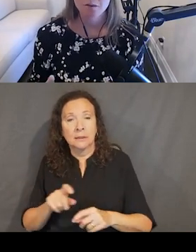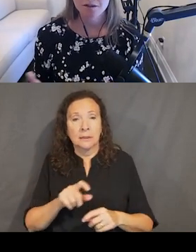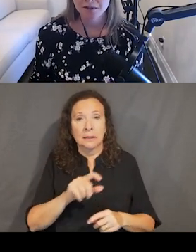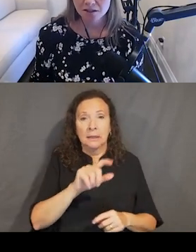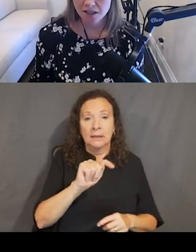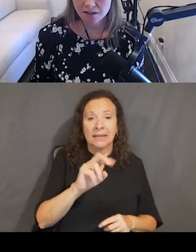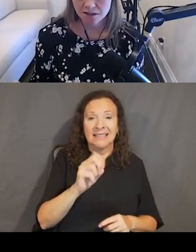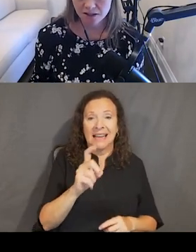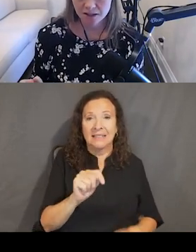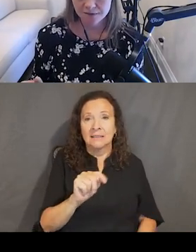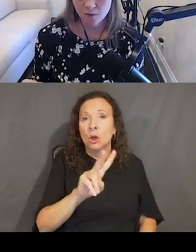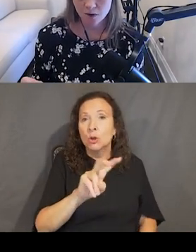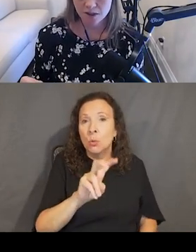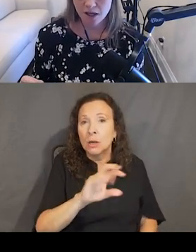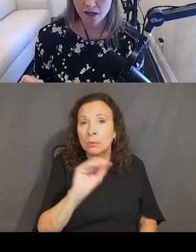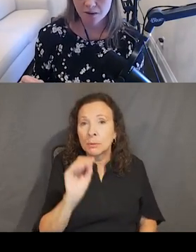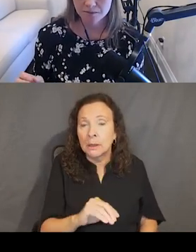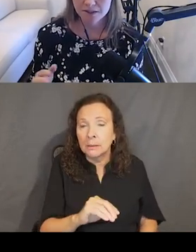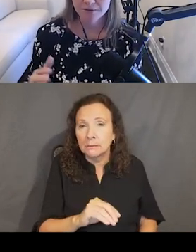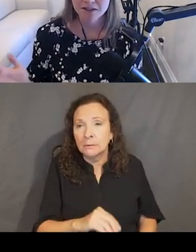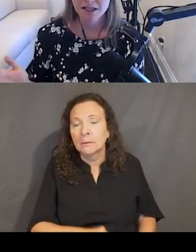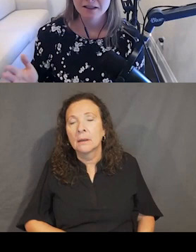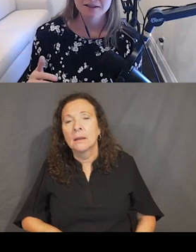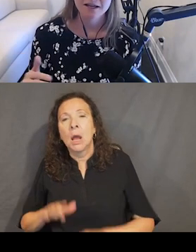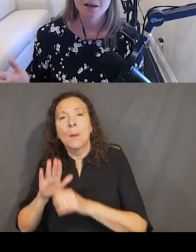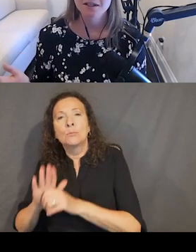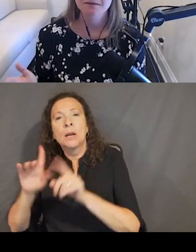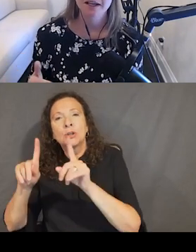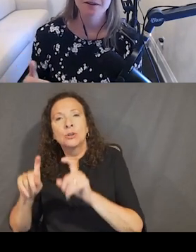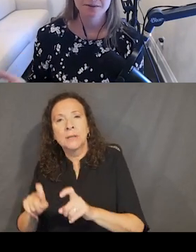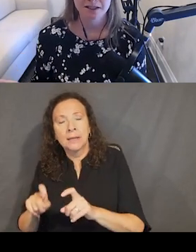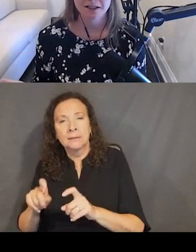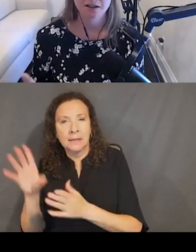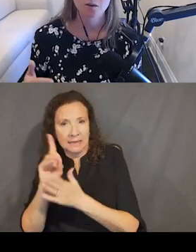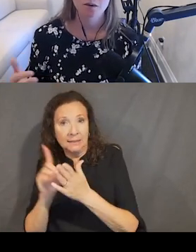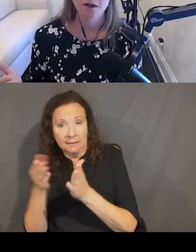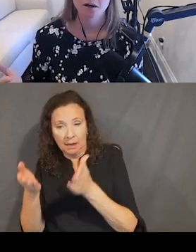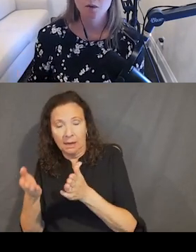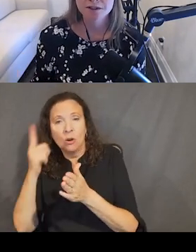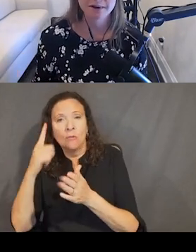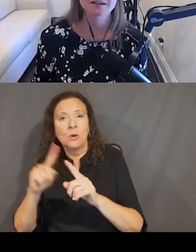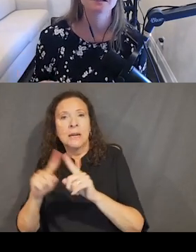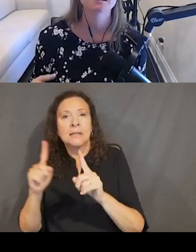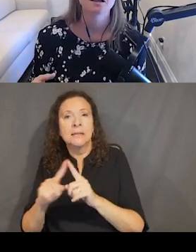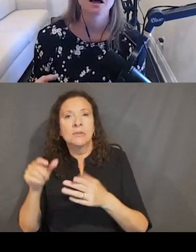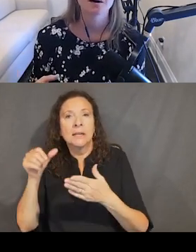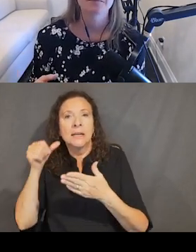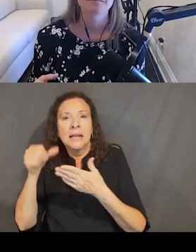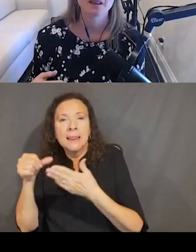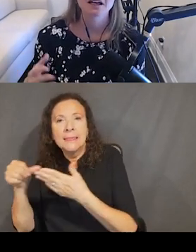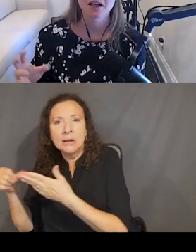And we should pressure test our designs for different types of letter spacing, word spacing,